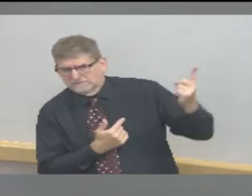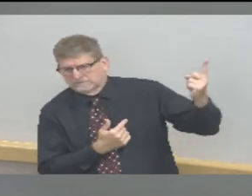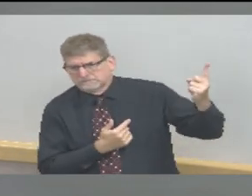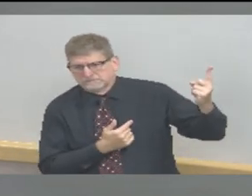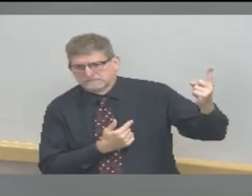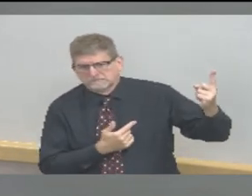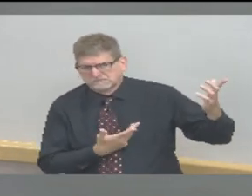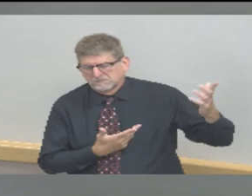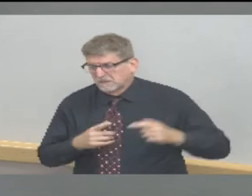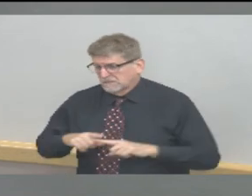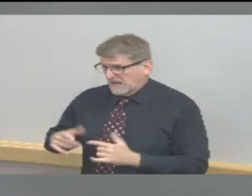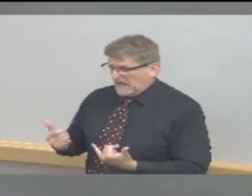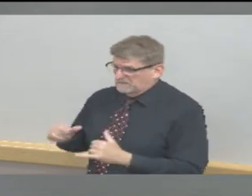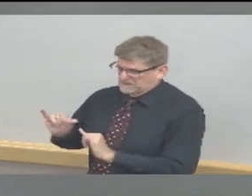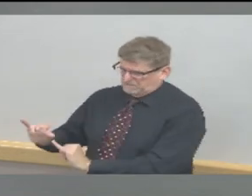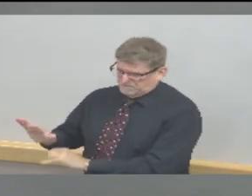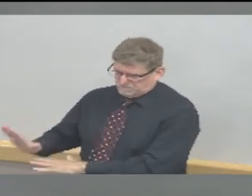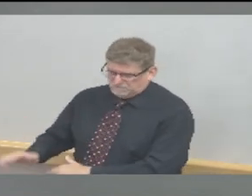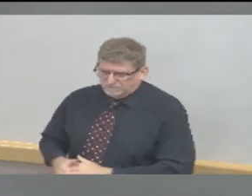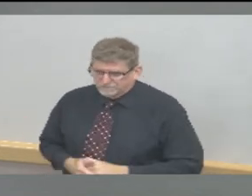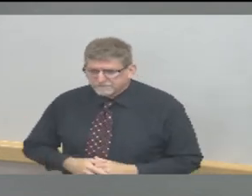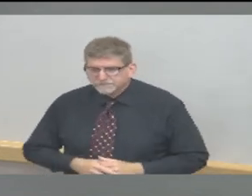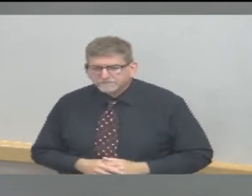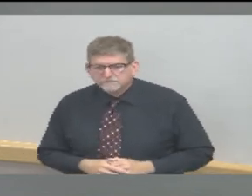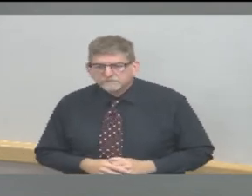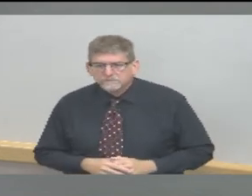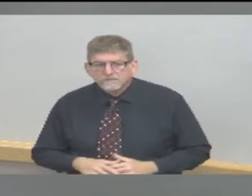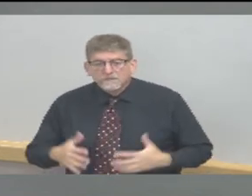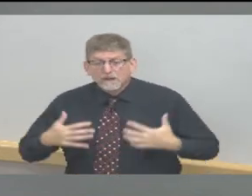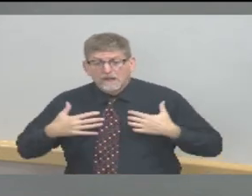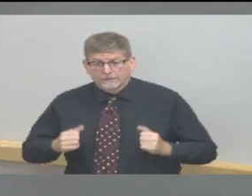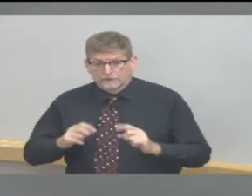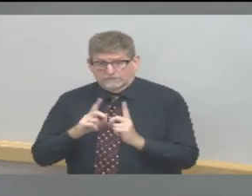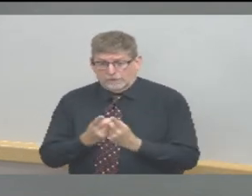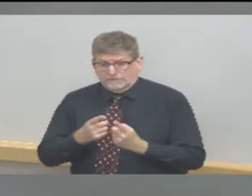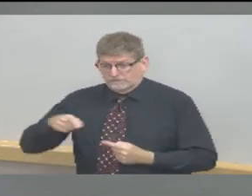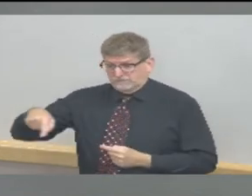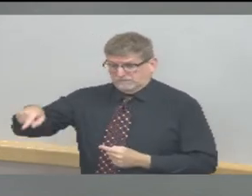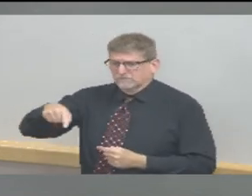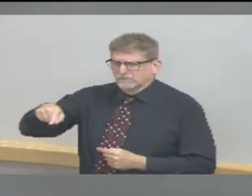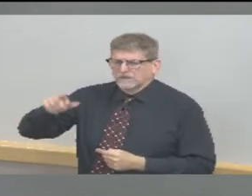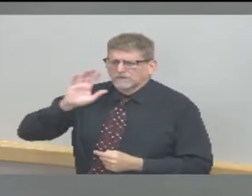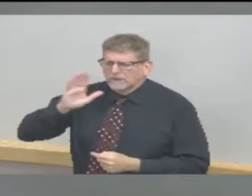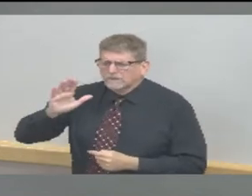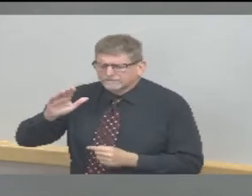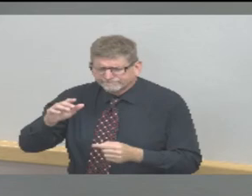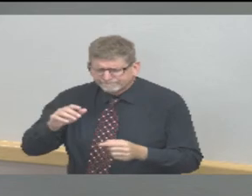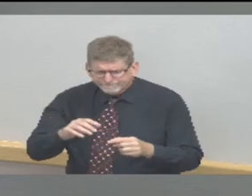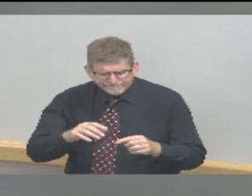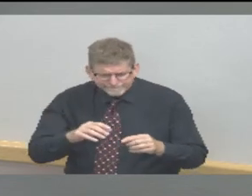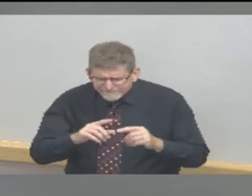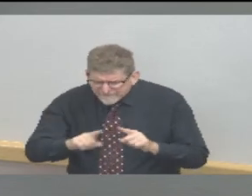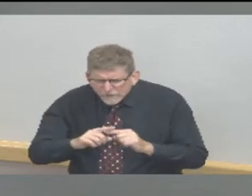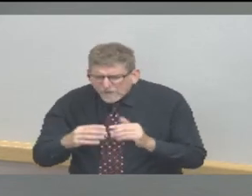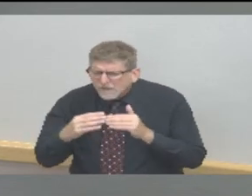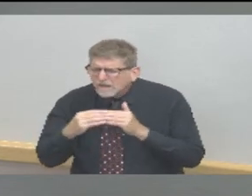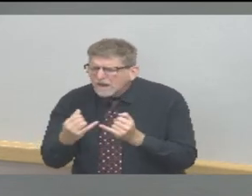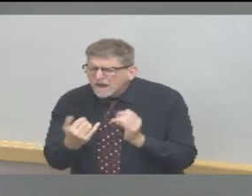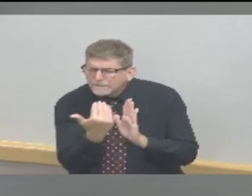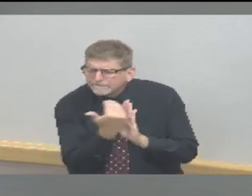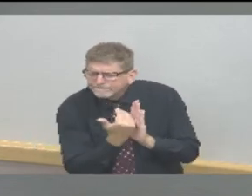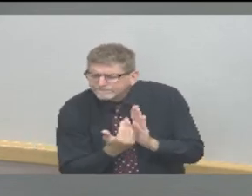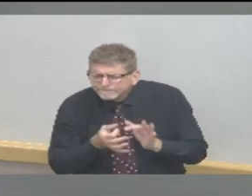from the governor the health department the the be putting together some guidelines for recreational sports leagues